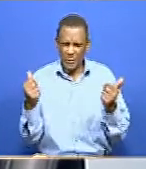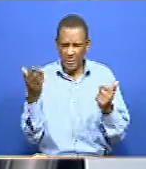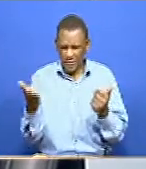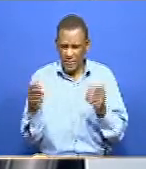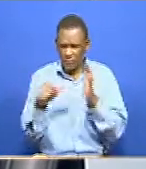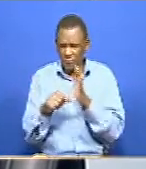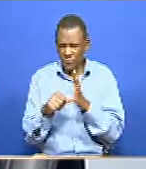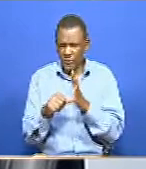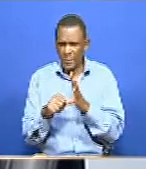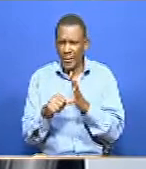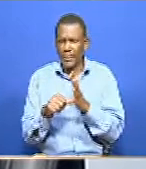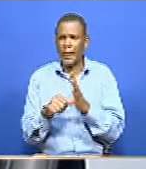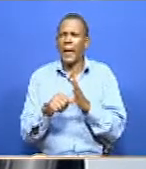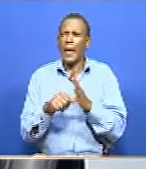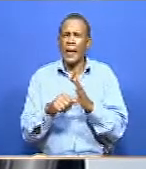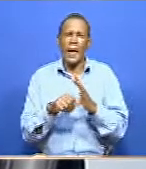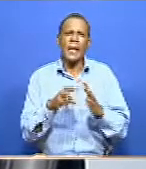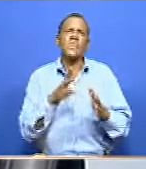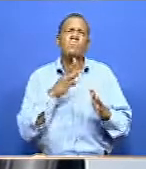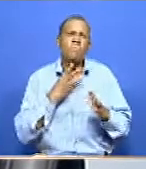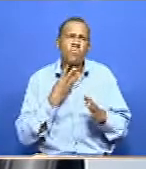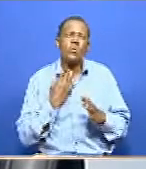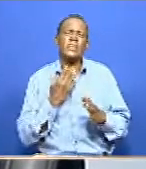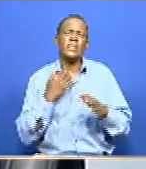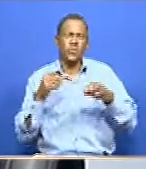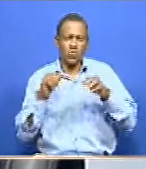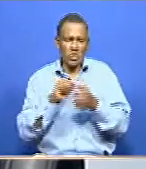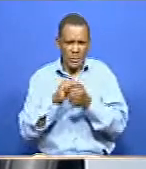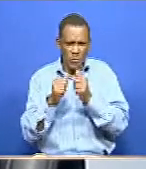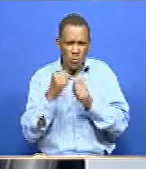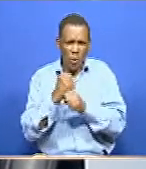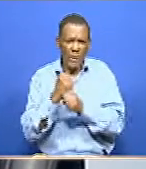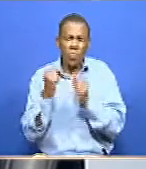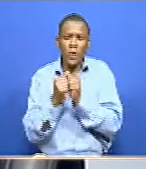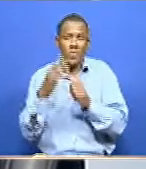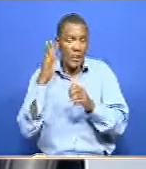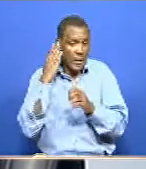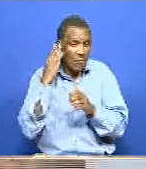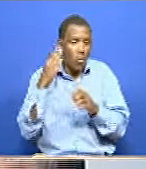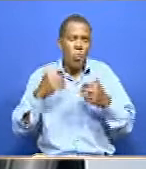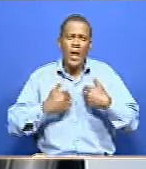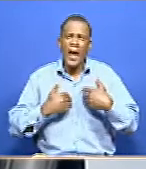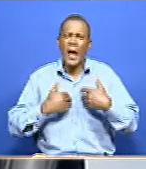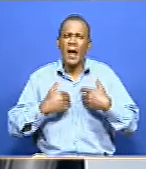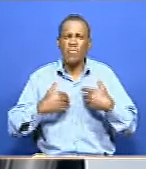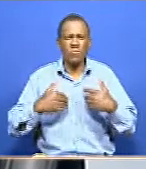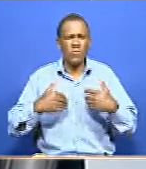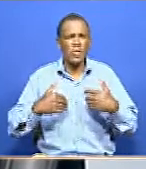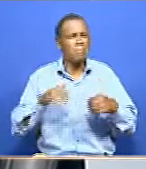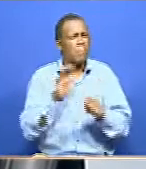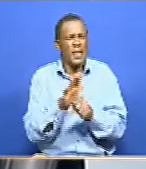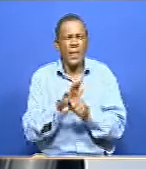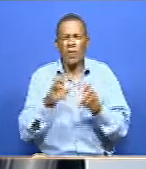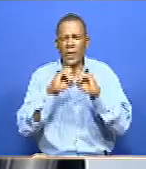Are they willing to work with the deaf persons, with the deaf organizations out there? We have a whole body for deaf persons in the country.